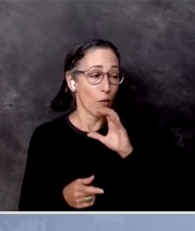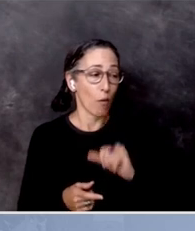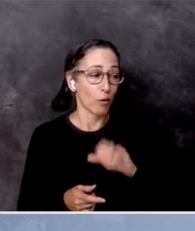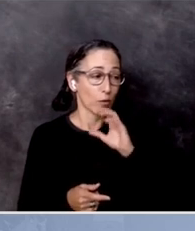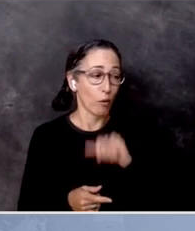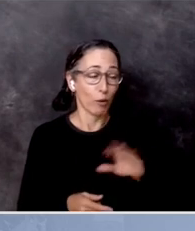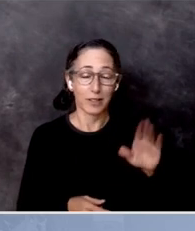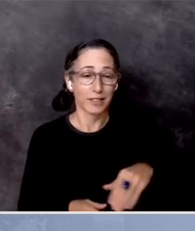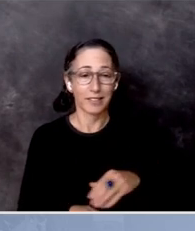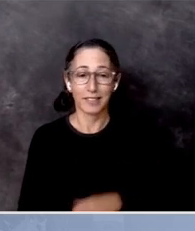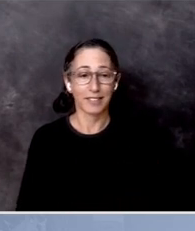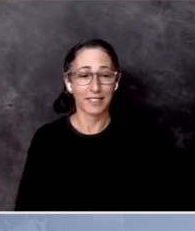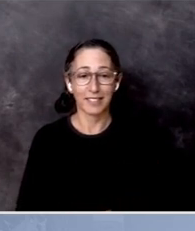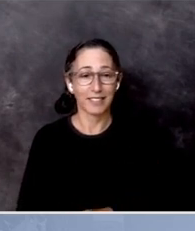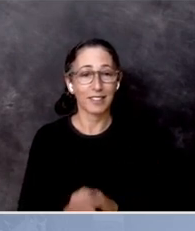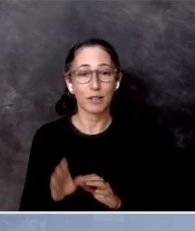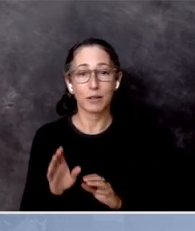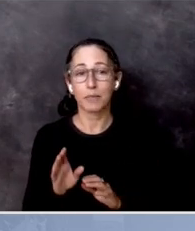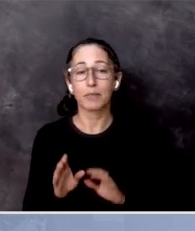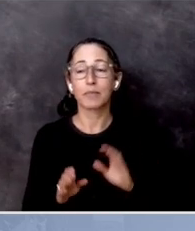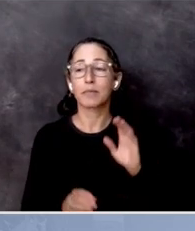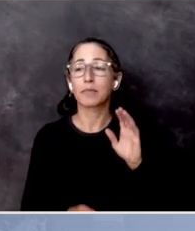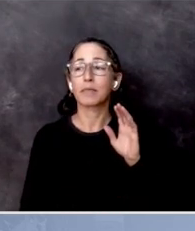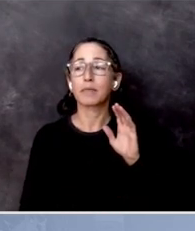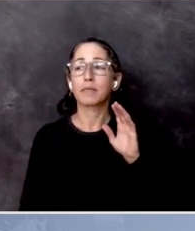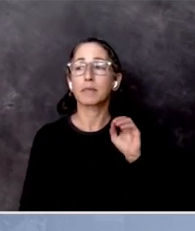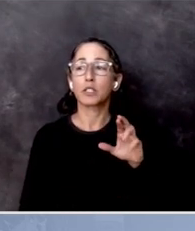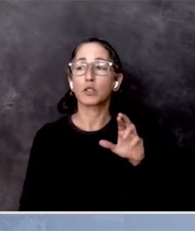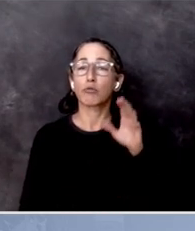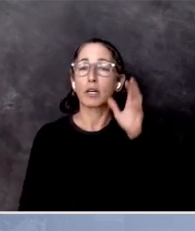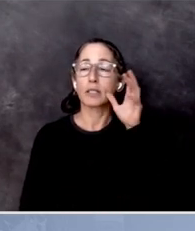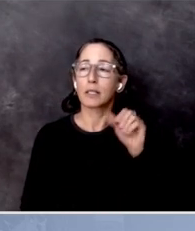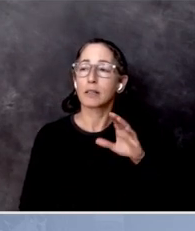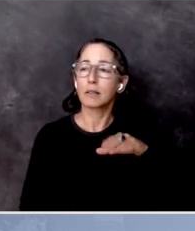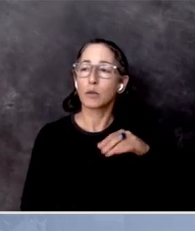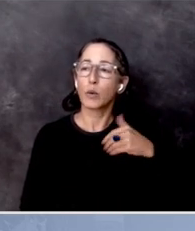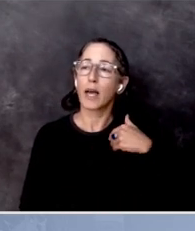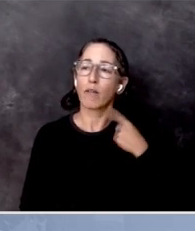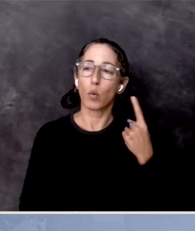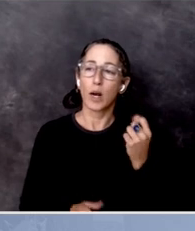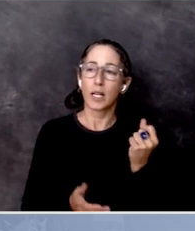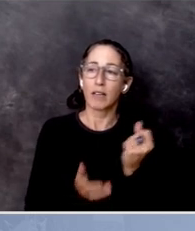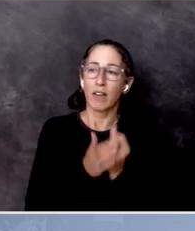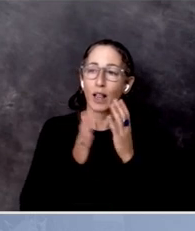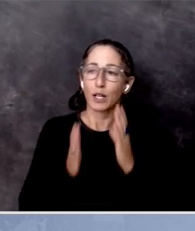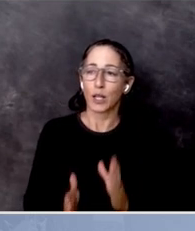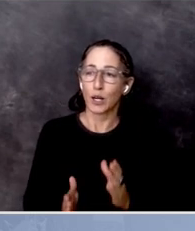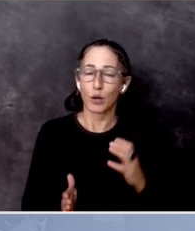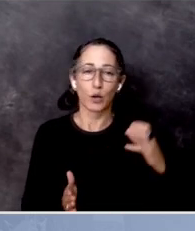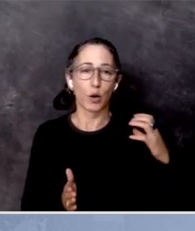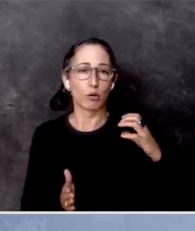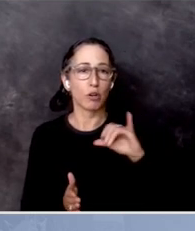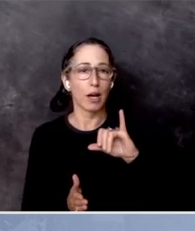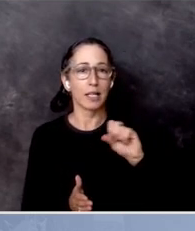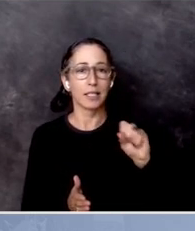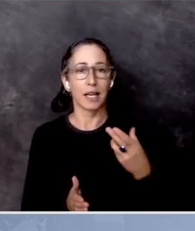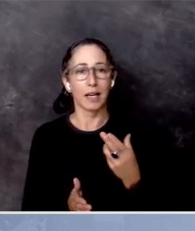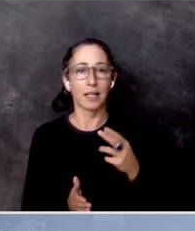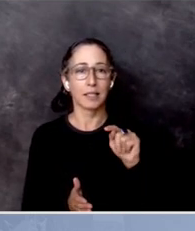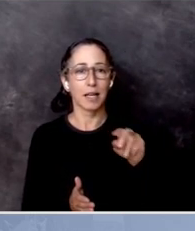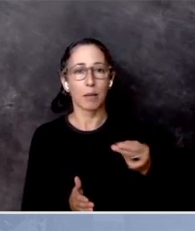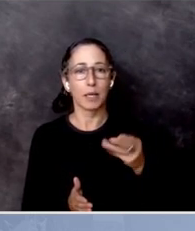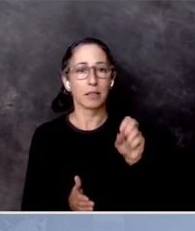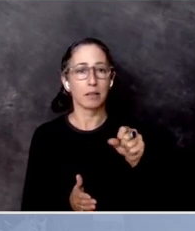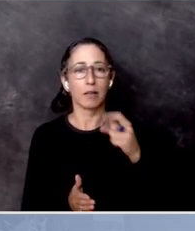Come on. So, Mr. President, I think we have one of those young validators who's... All right. Coach Isaiah Thomas, who's now a member of Philadelphia City